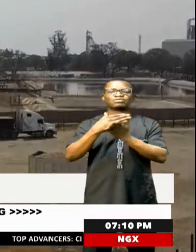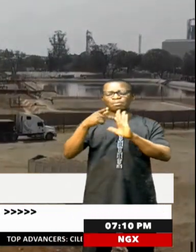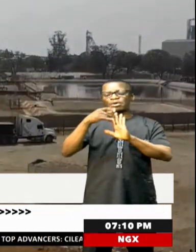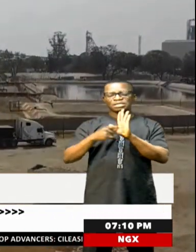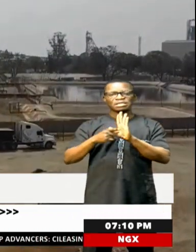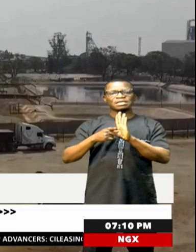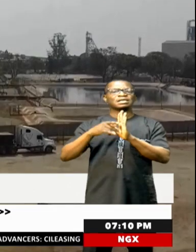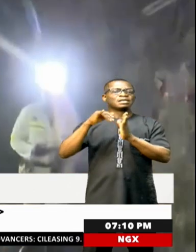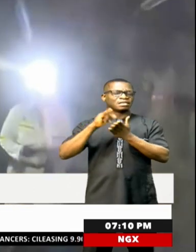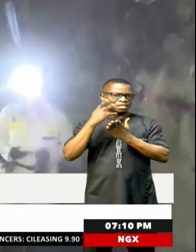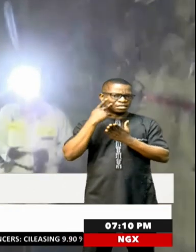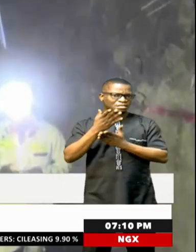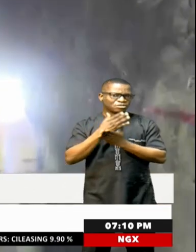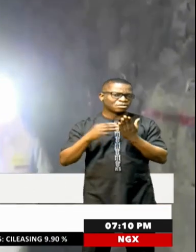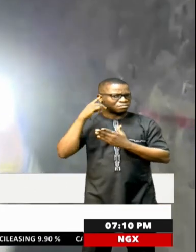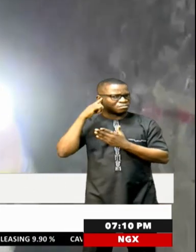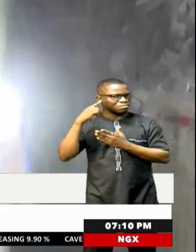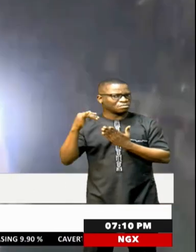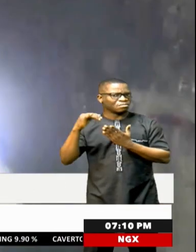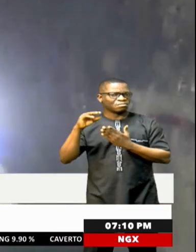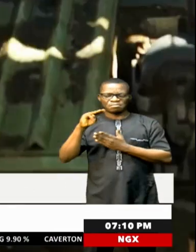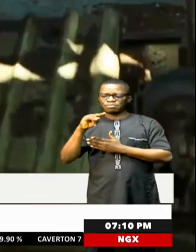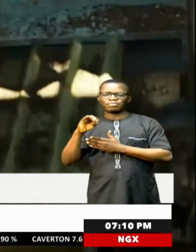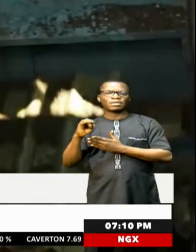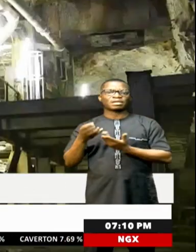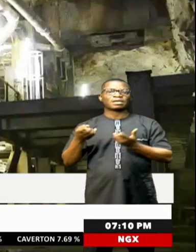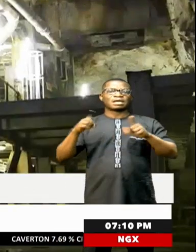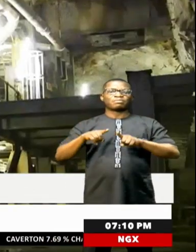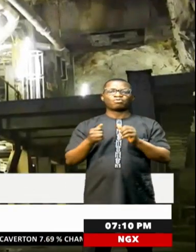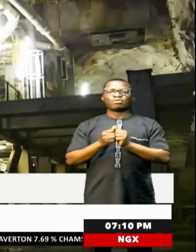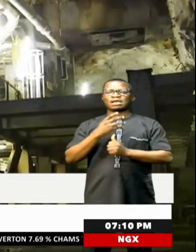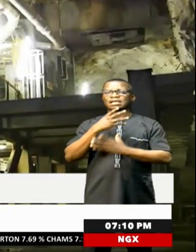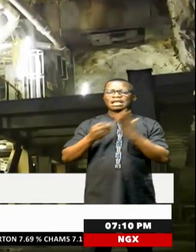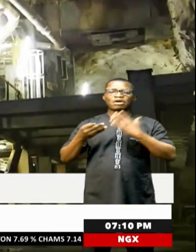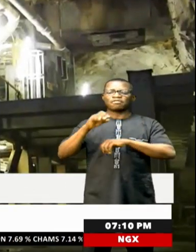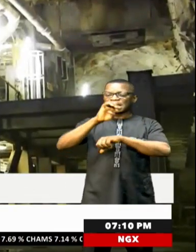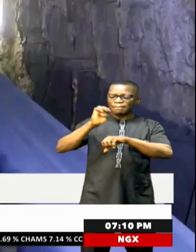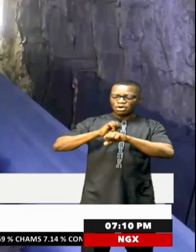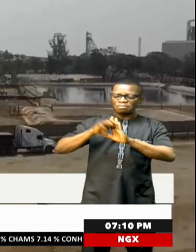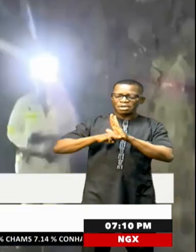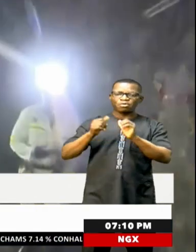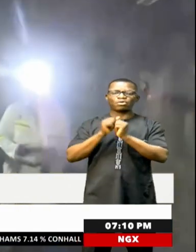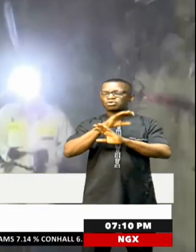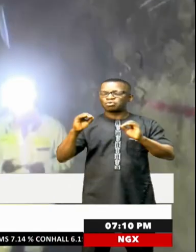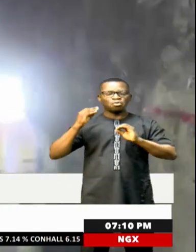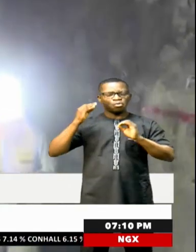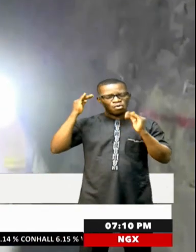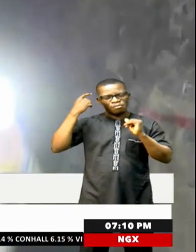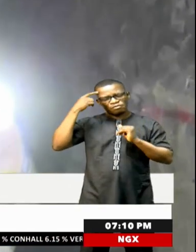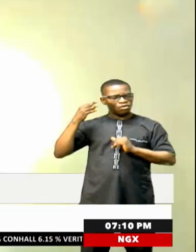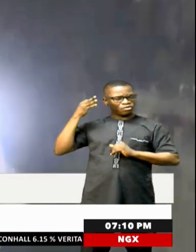the two mines struggling to operate, putting the workers at risk of unemployment, with no hope for the future. This thing was going under,